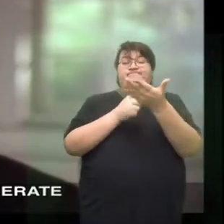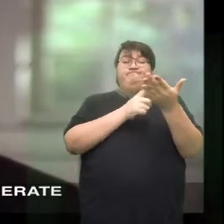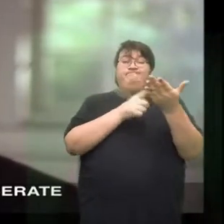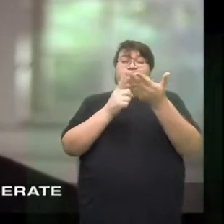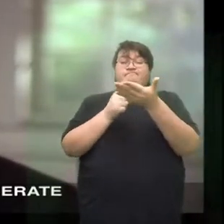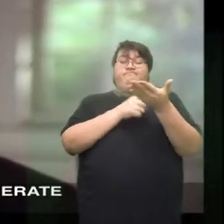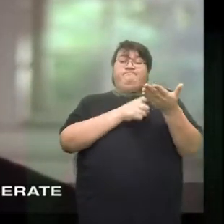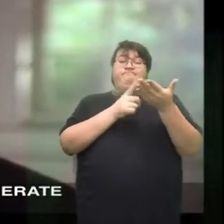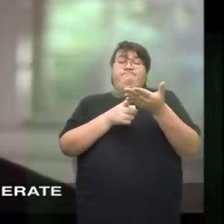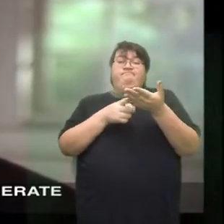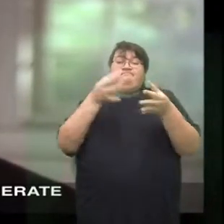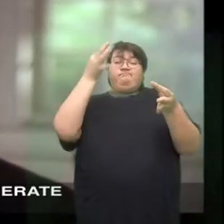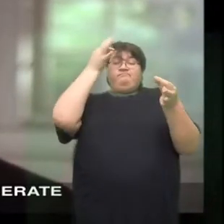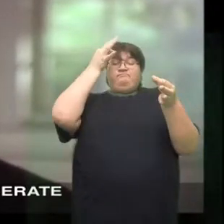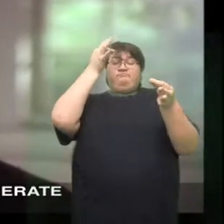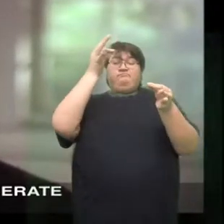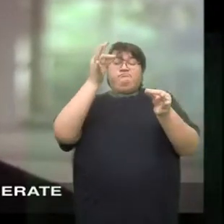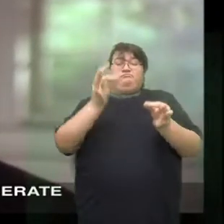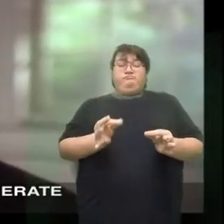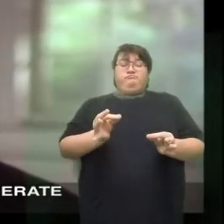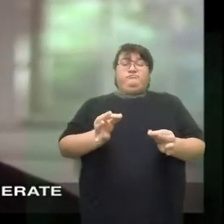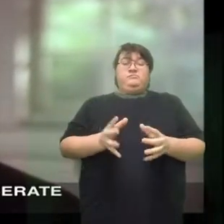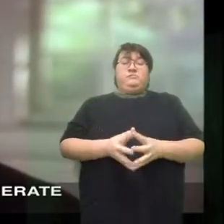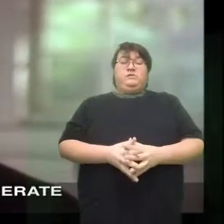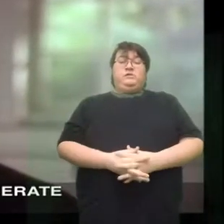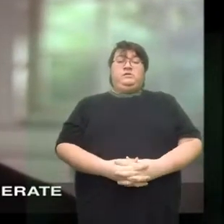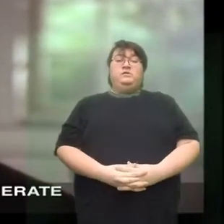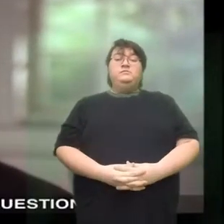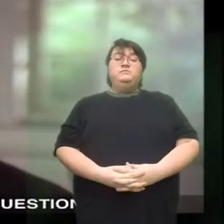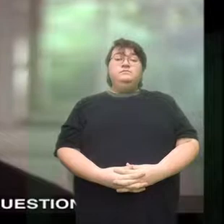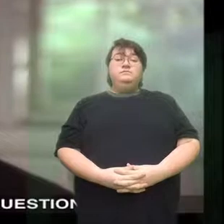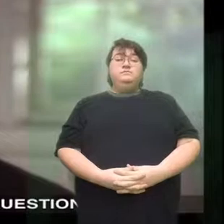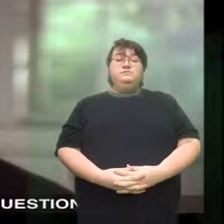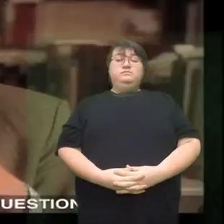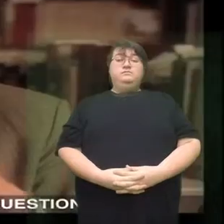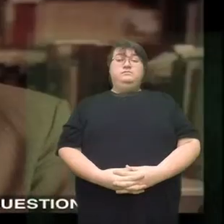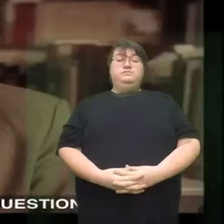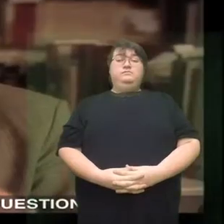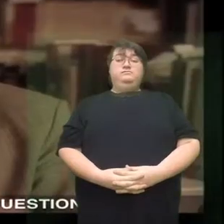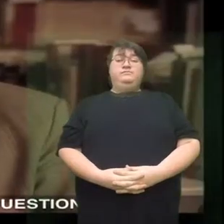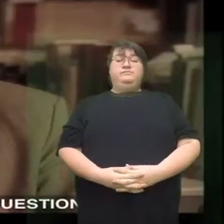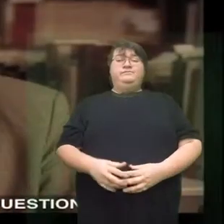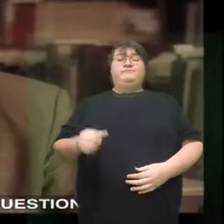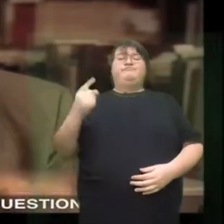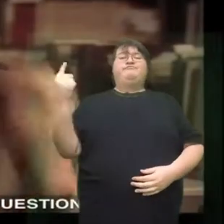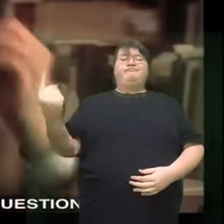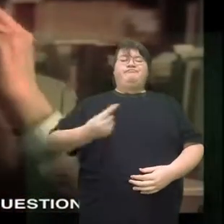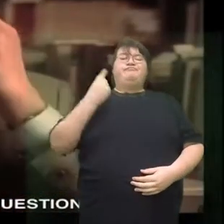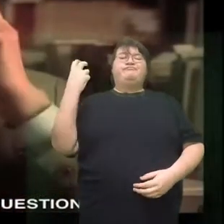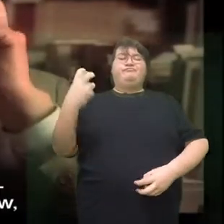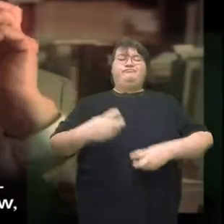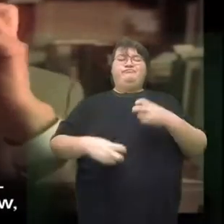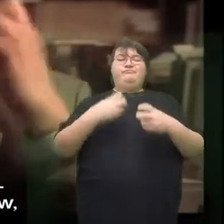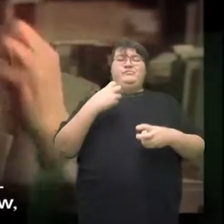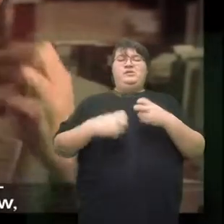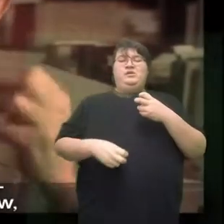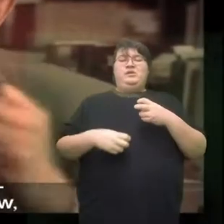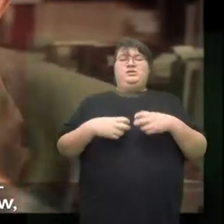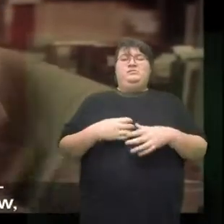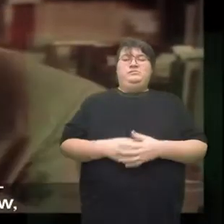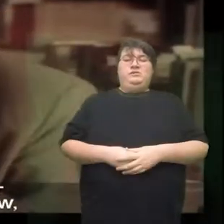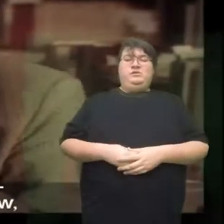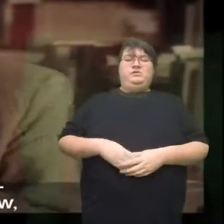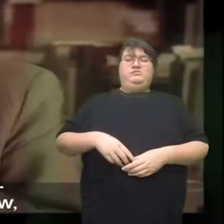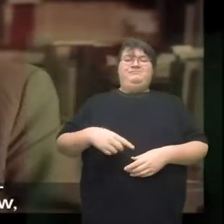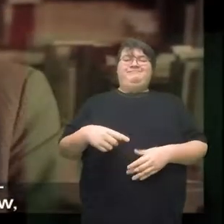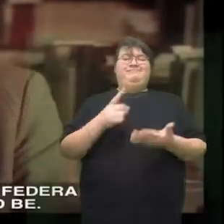On this, you must deliberate and decide. Always we debate this question. We're debating